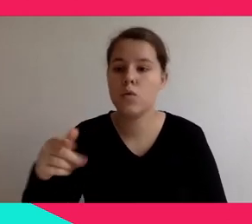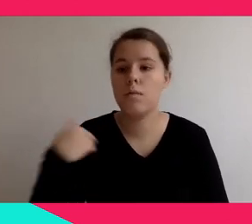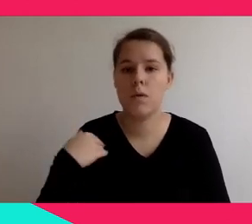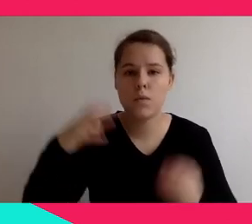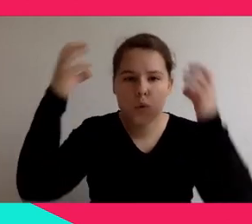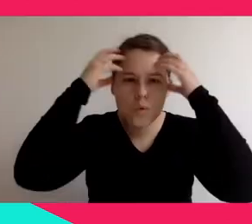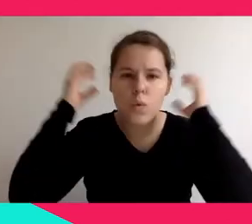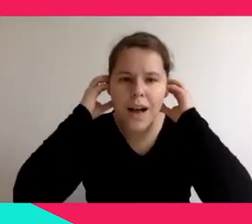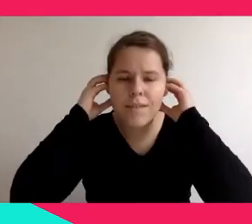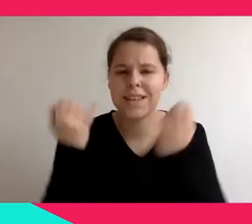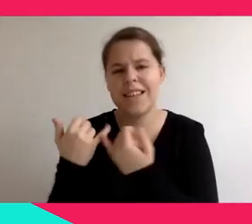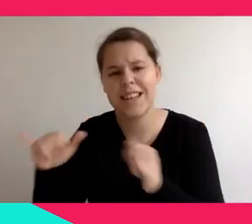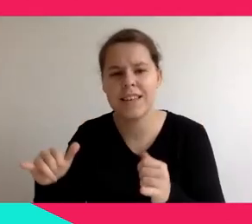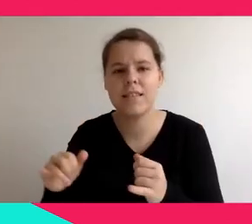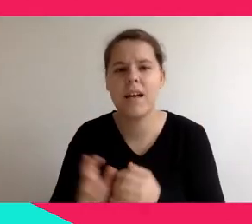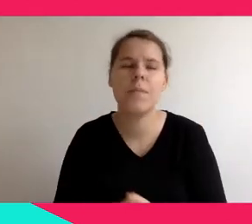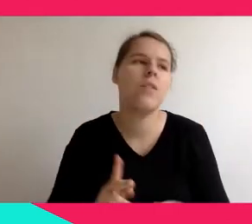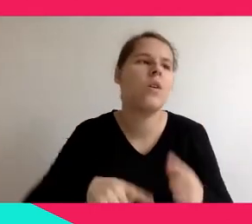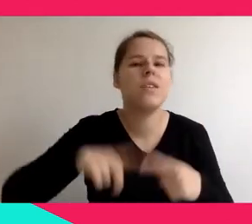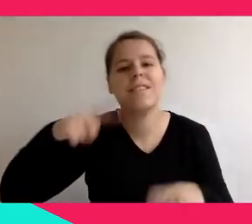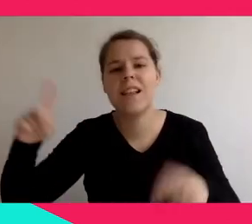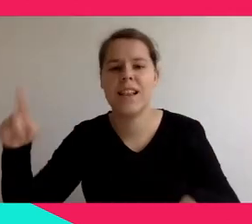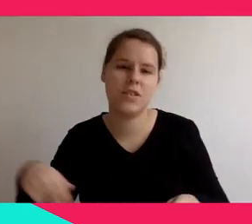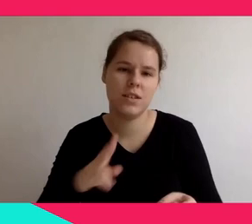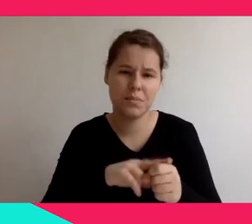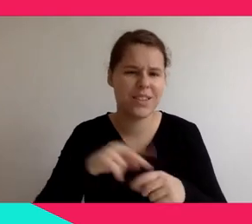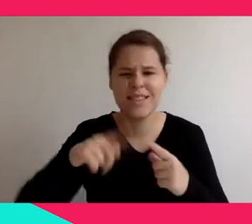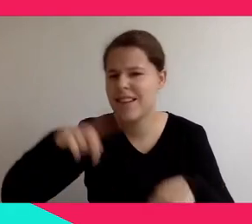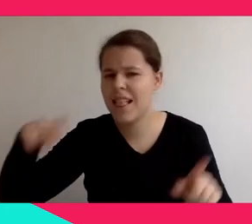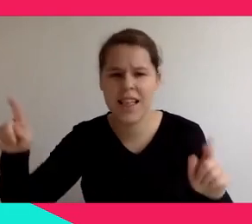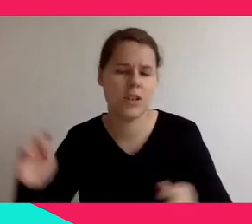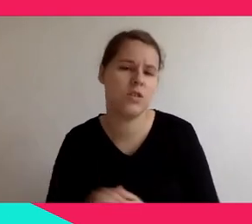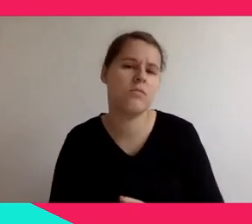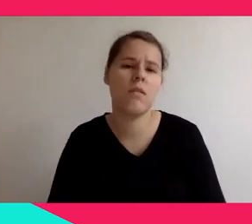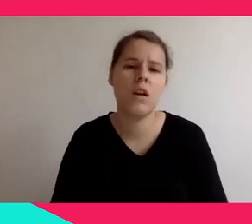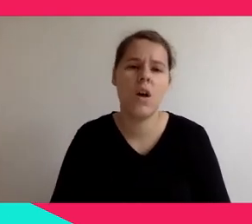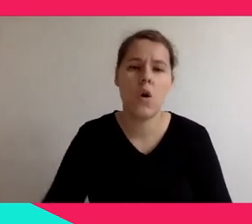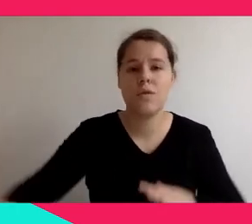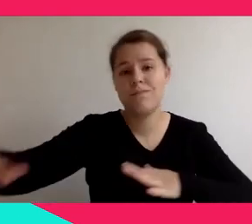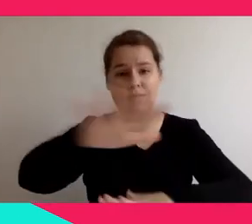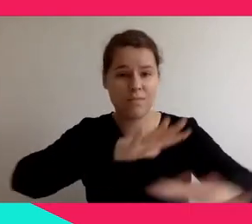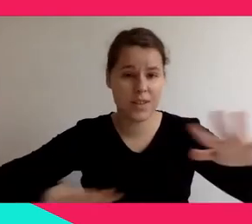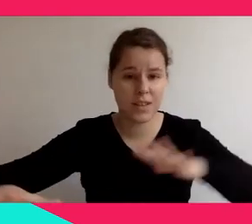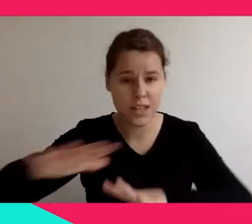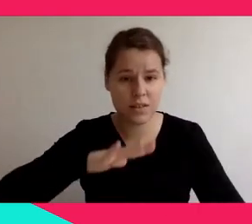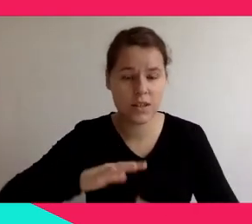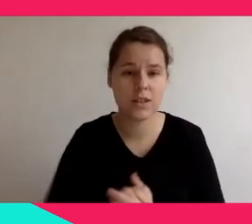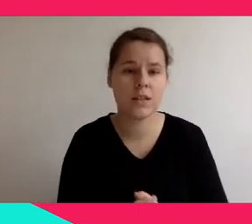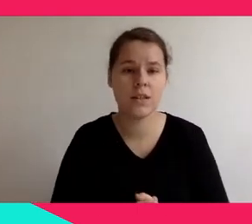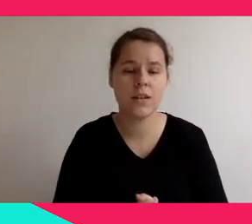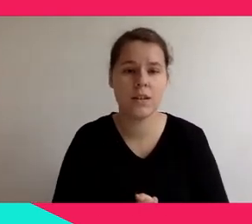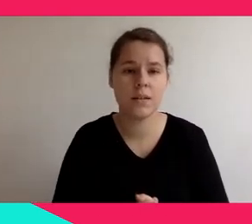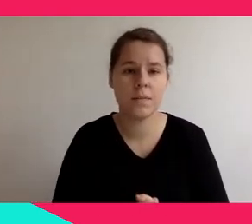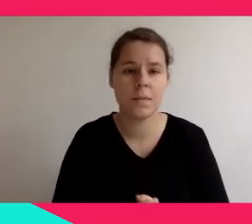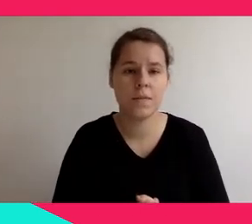the space. Sometimes we use a different technology because there is more lighting or less